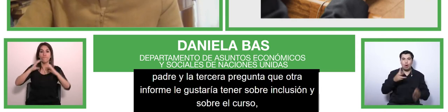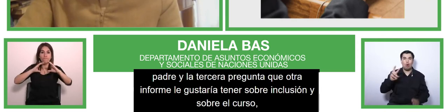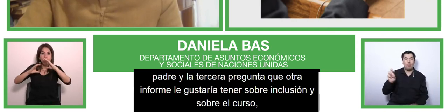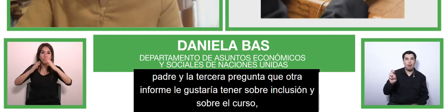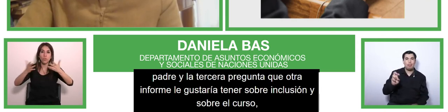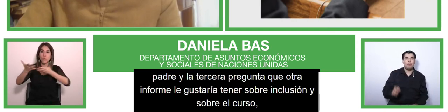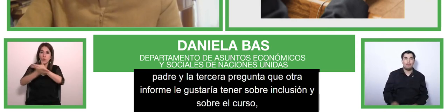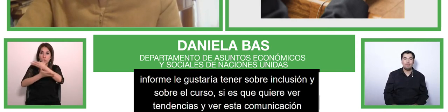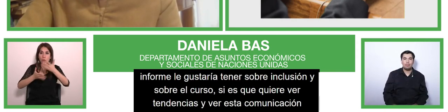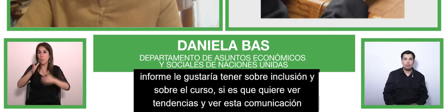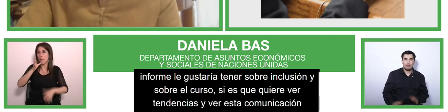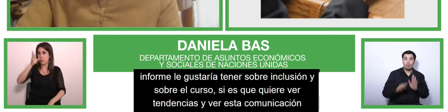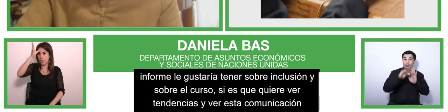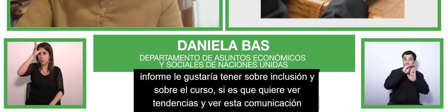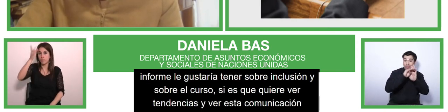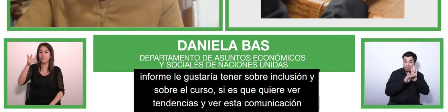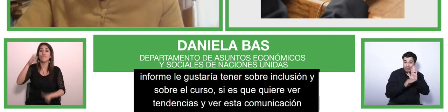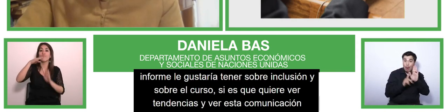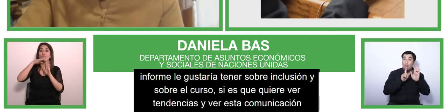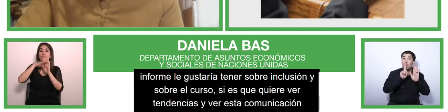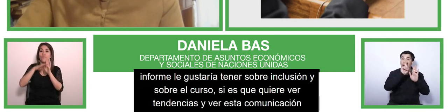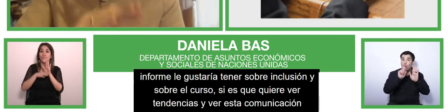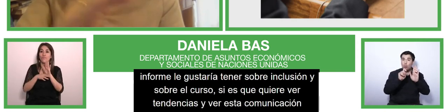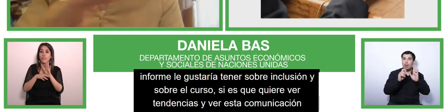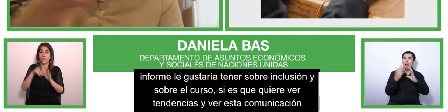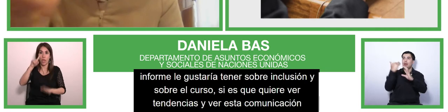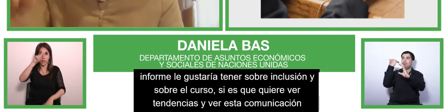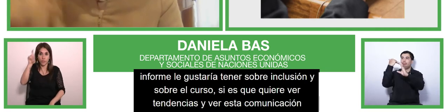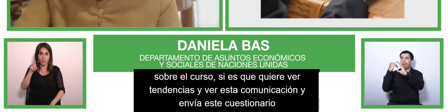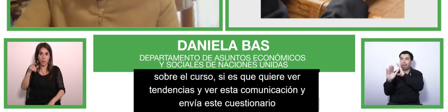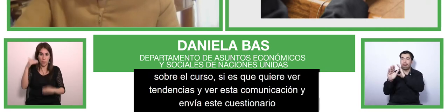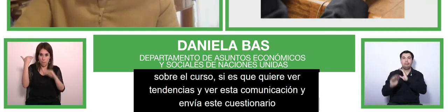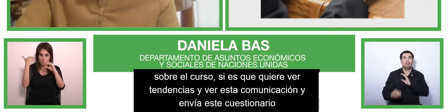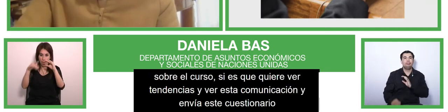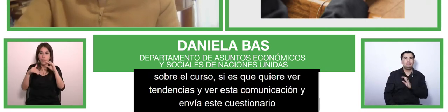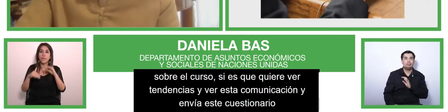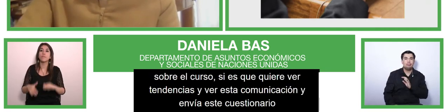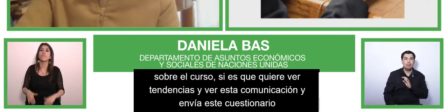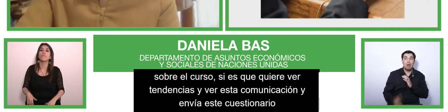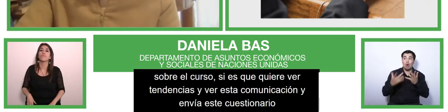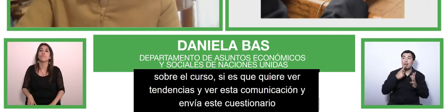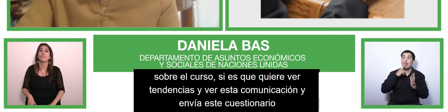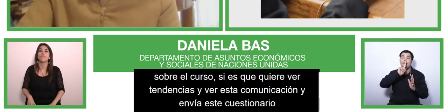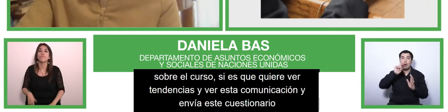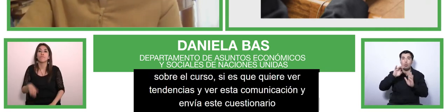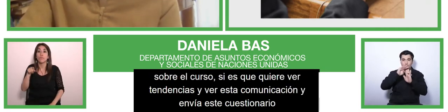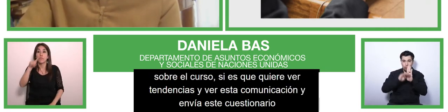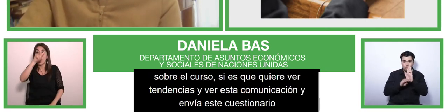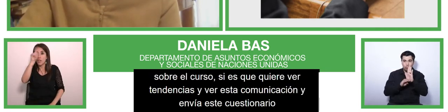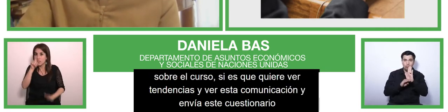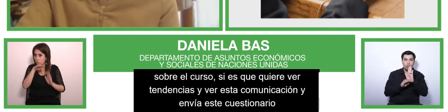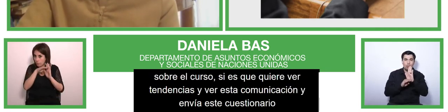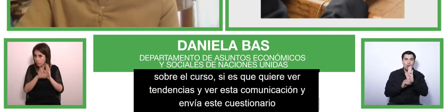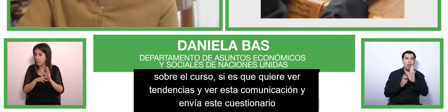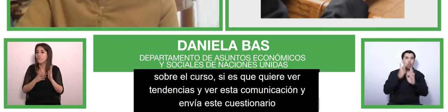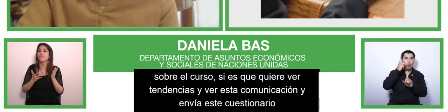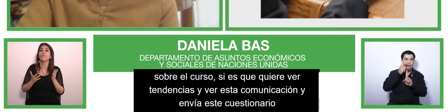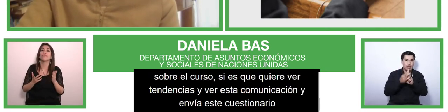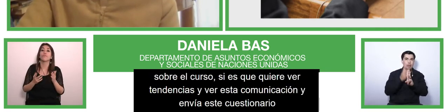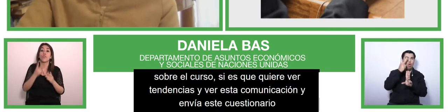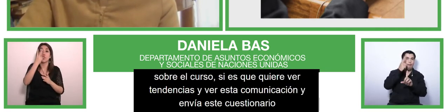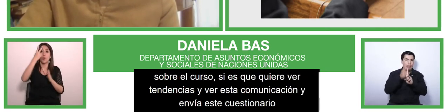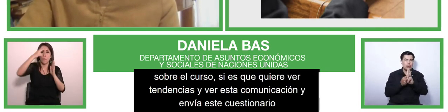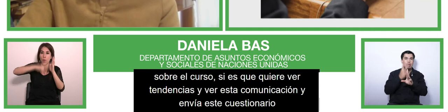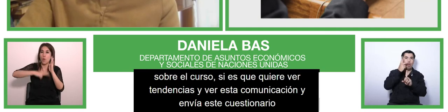with different questions every couple of months throughout the school years throughout and she found out um that